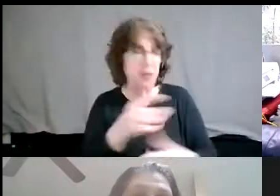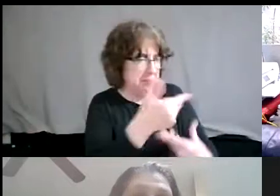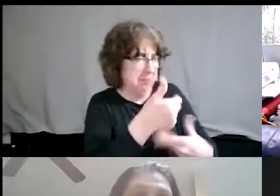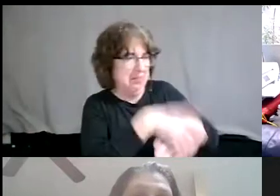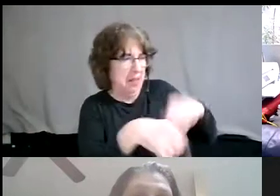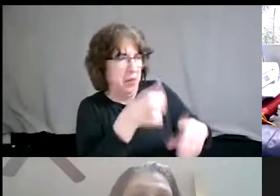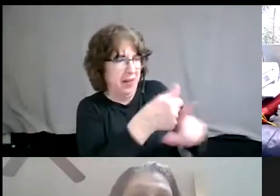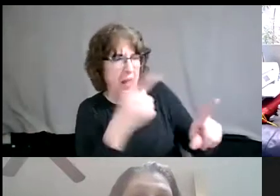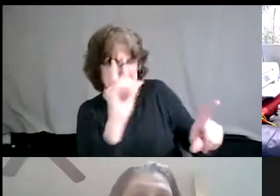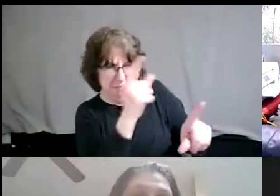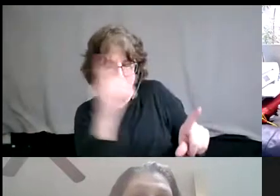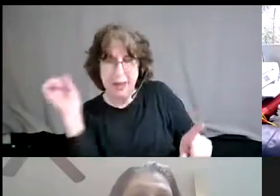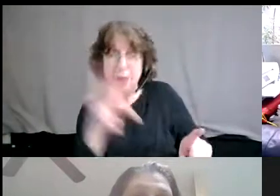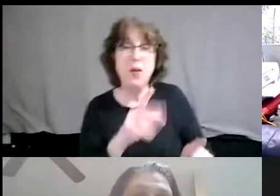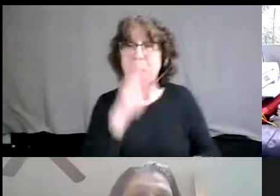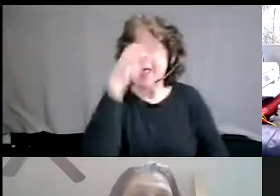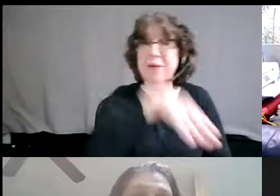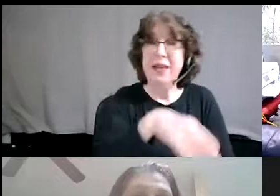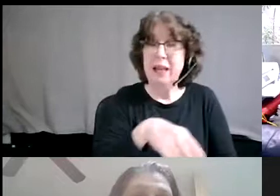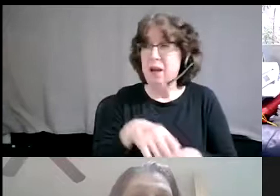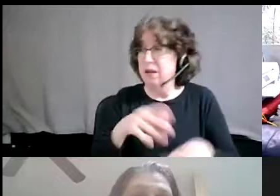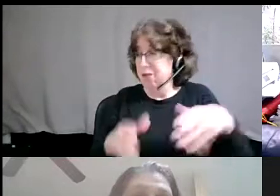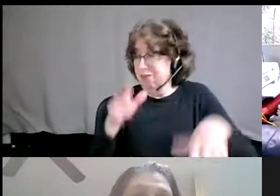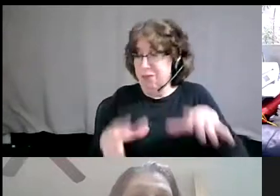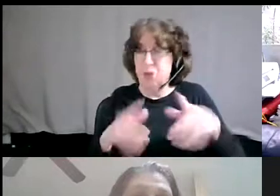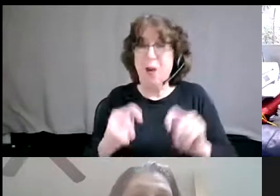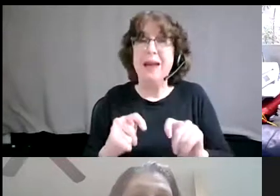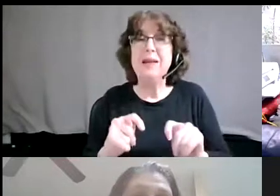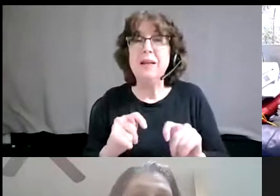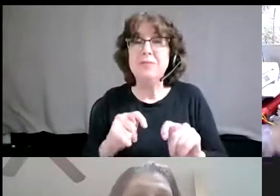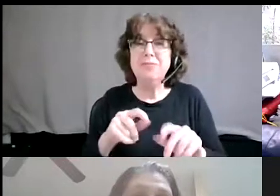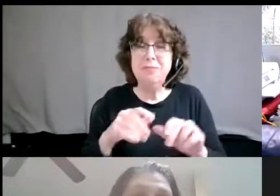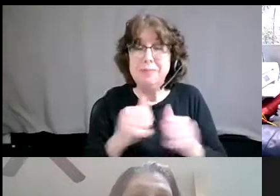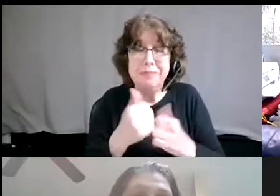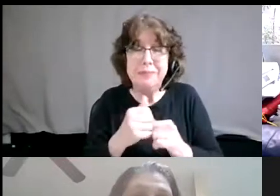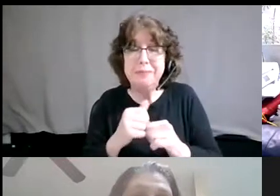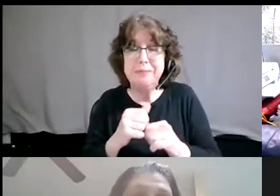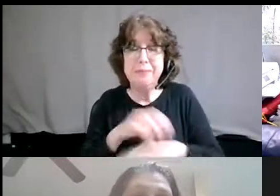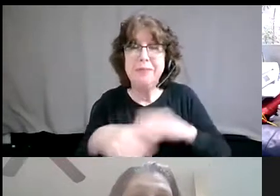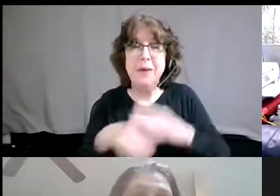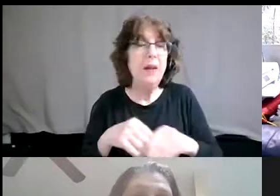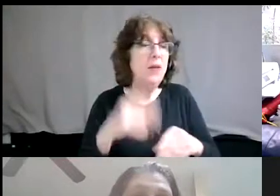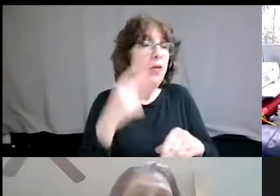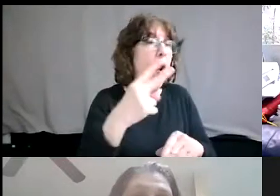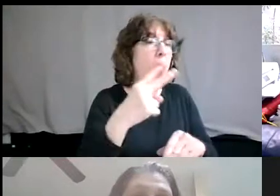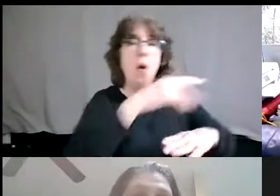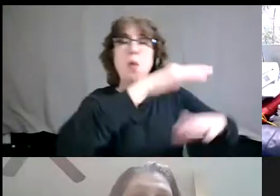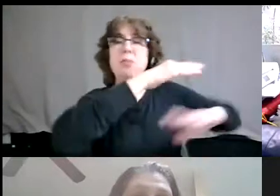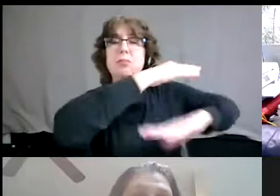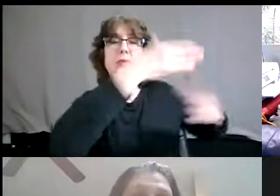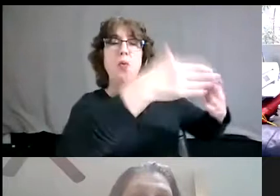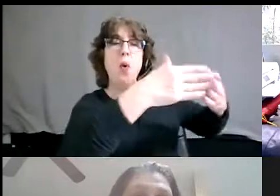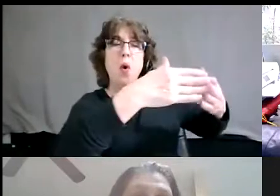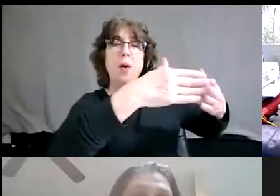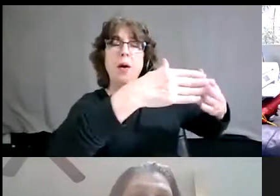So giraffe, so elephant went over to look at something on a table in the far corner. looked like a project and they started to hear a